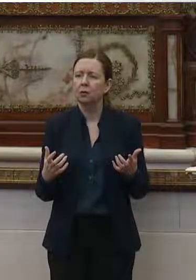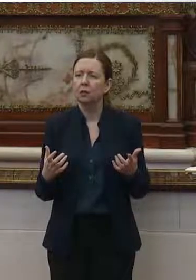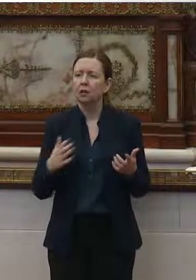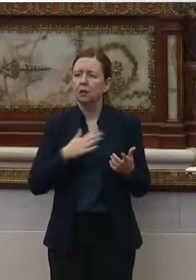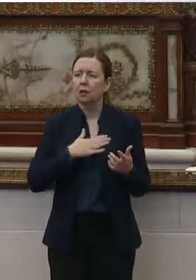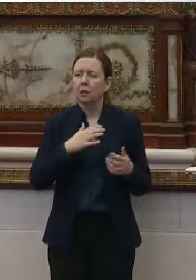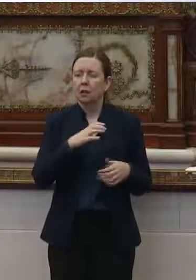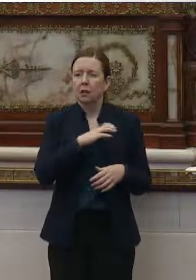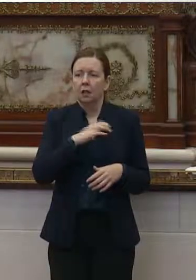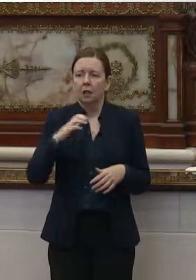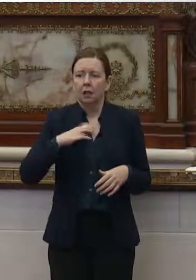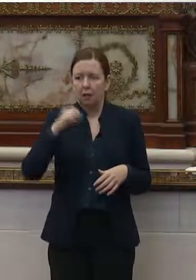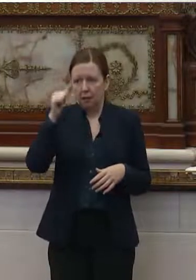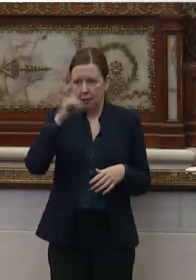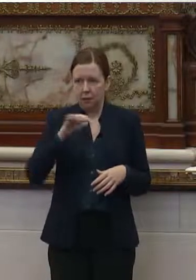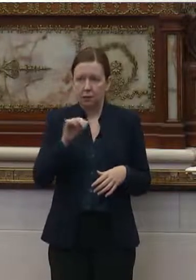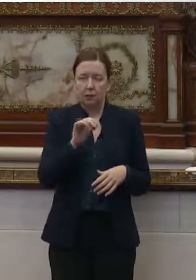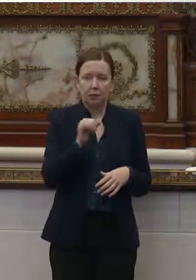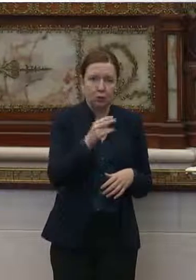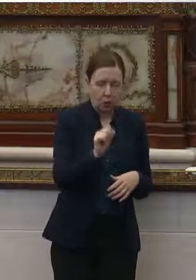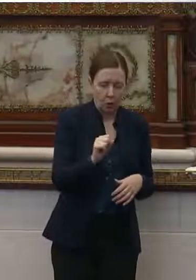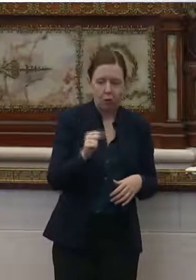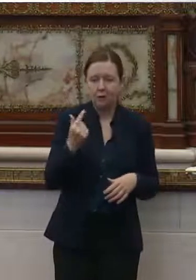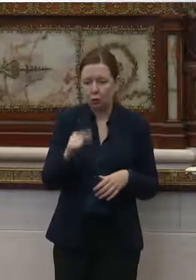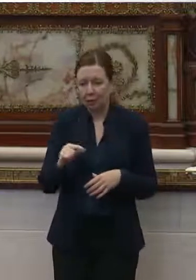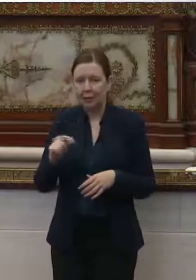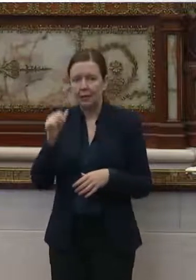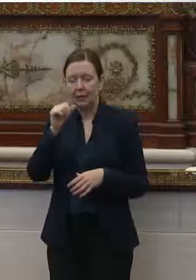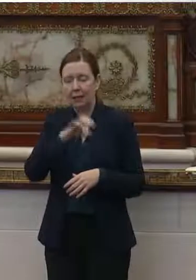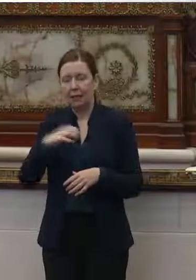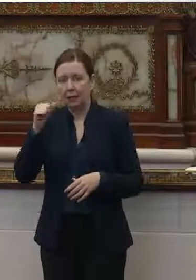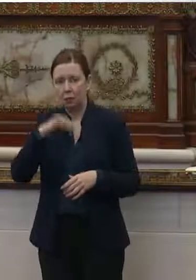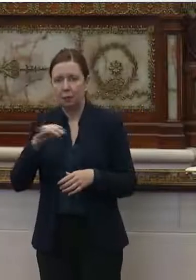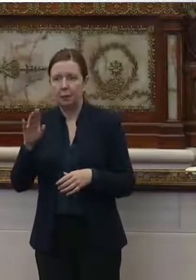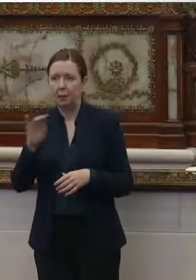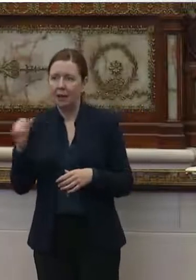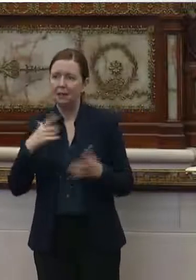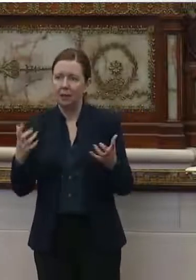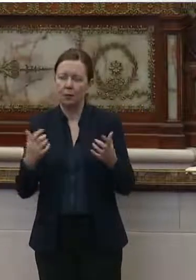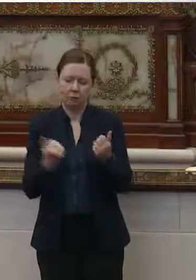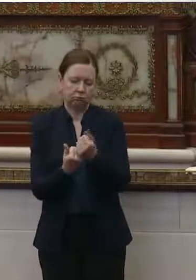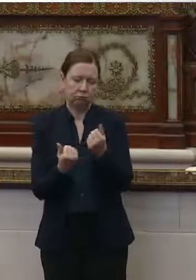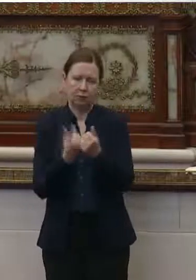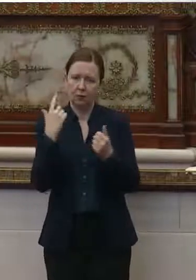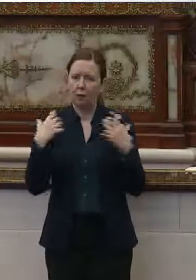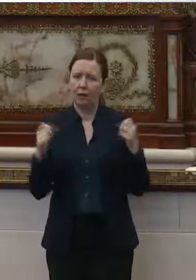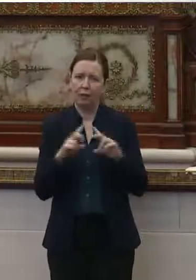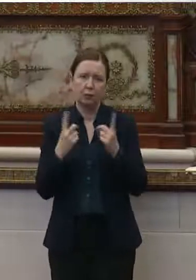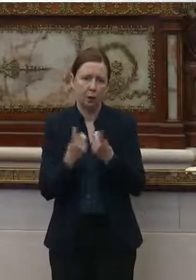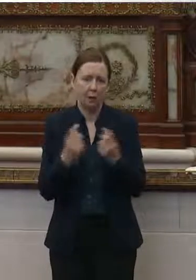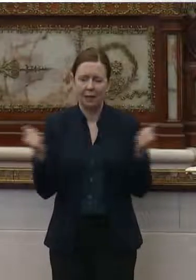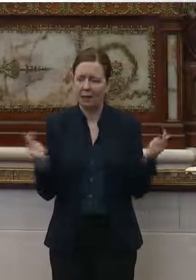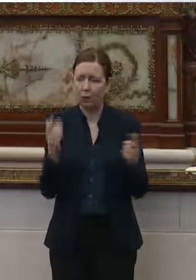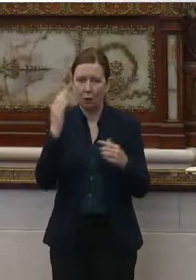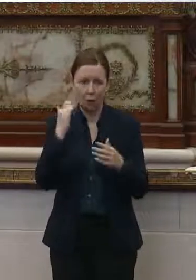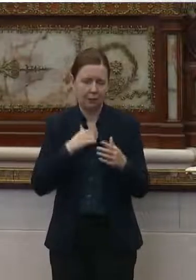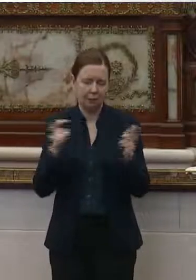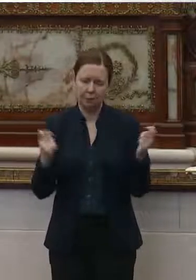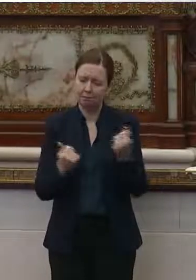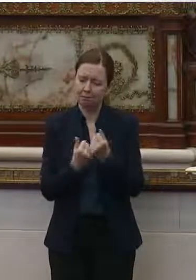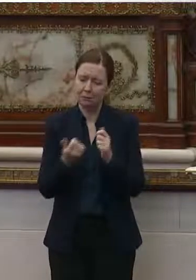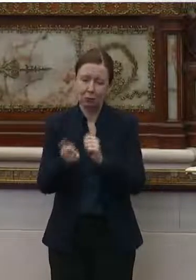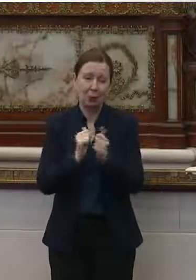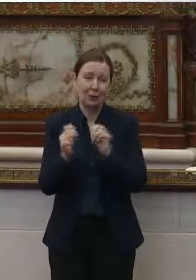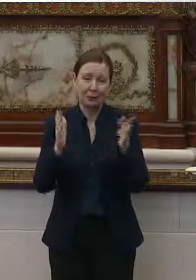Councilman Jones and, um, Councilman The Green, as well as Councilman Rebesh, just also, uh, communicate my support for the health department. everybody knows I'm a big sports